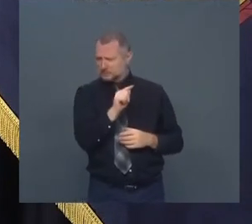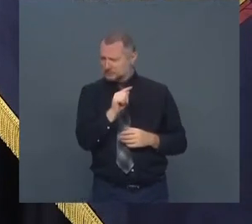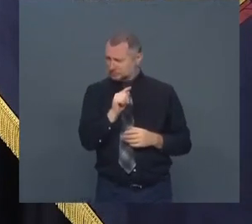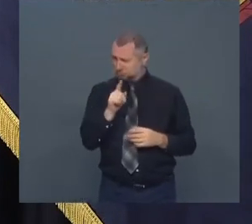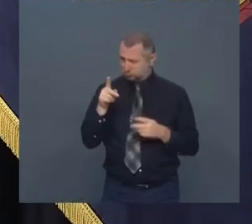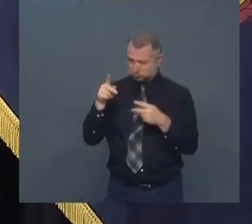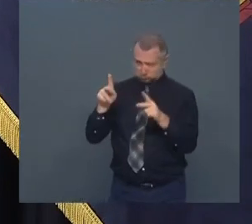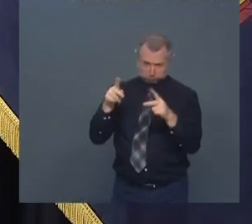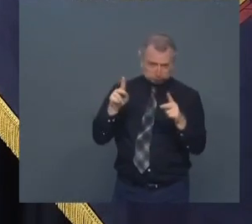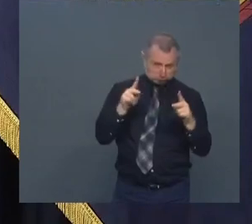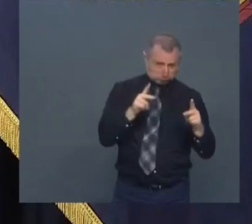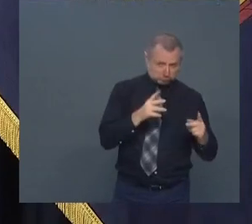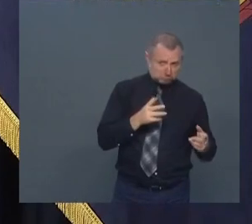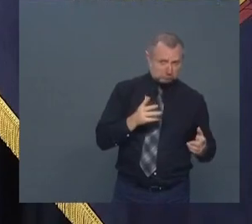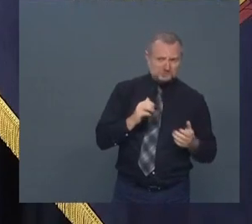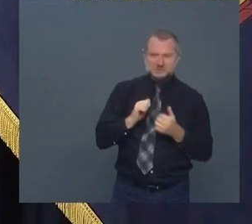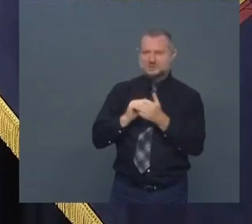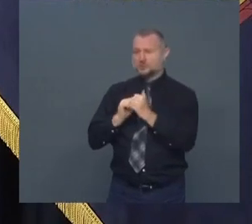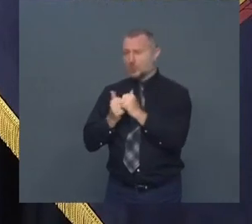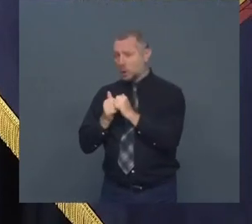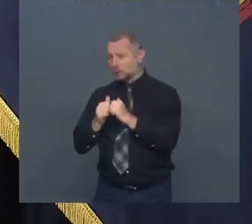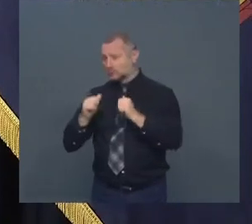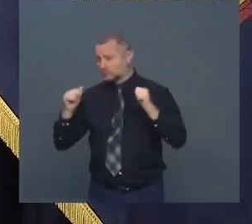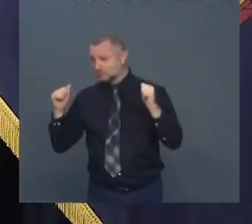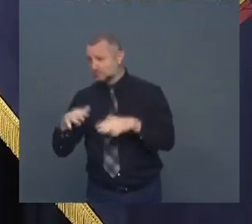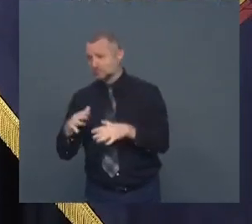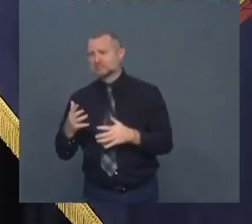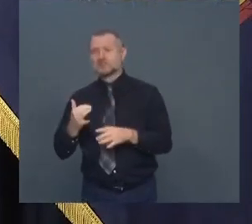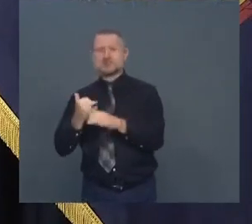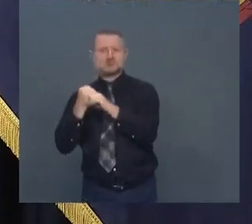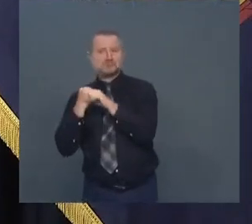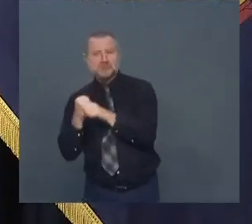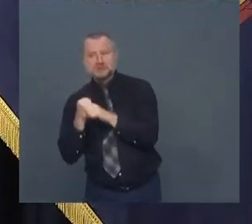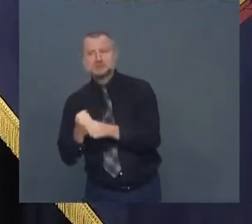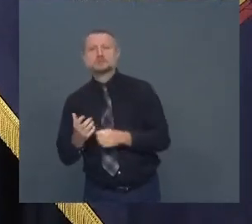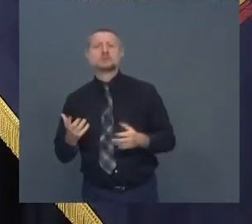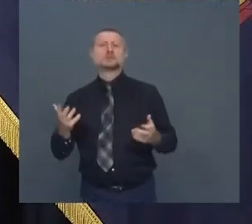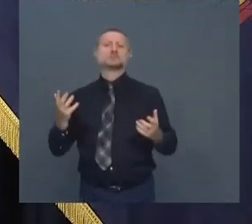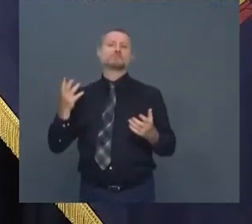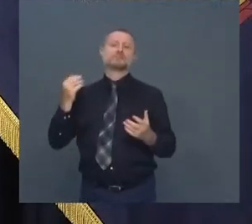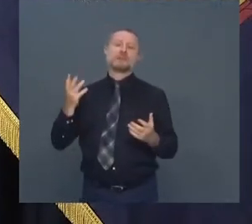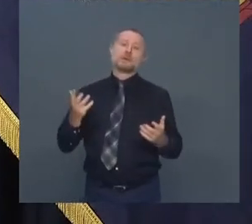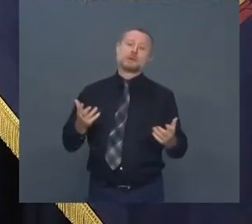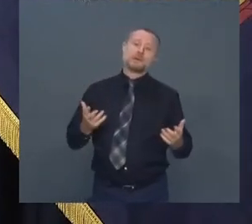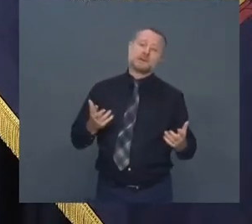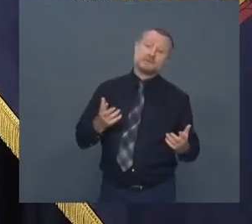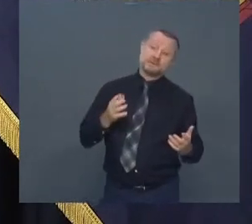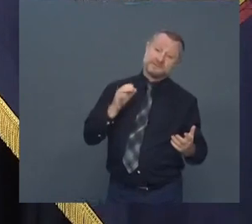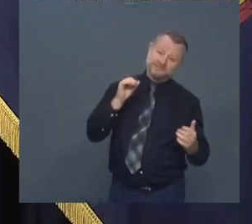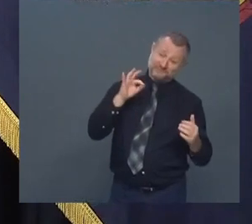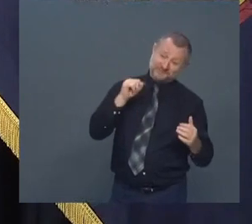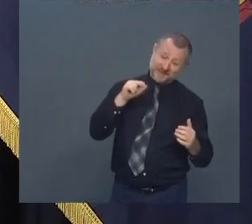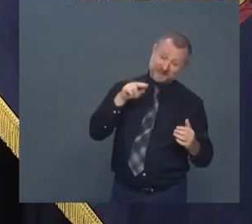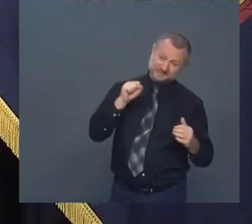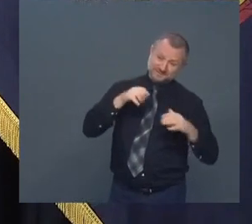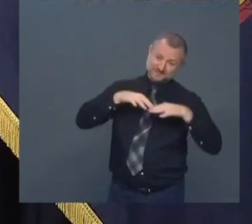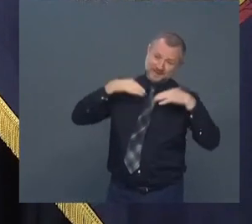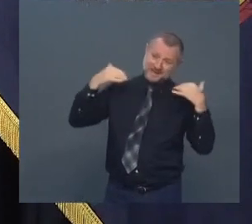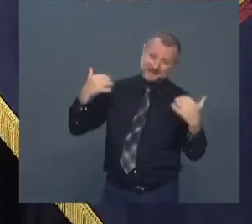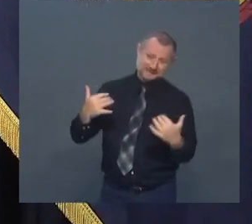events held outside like baseball games we're nowhere on fans we're nowhere new on cultural institutions